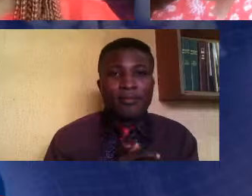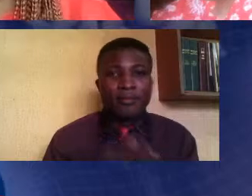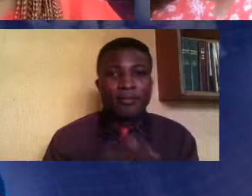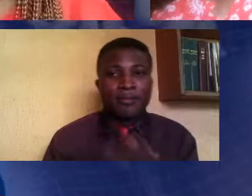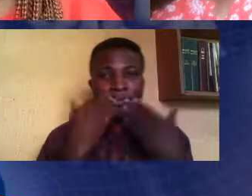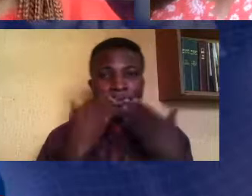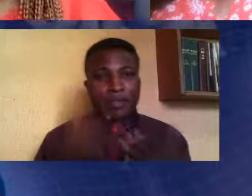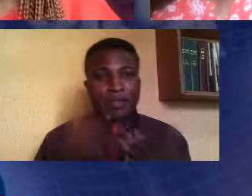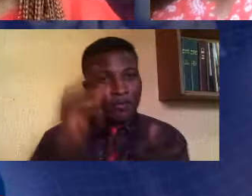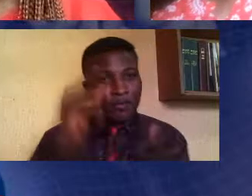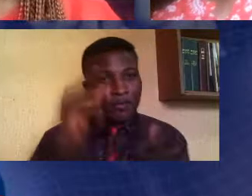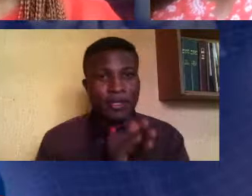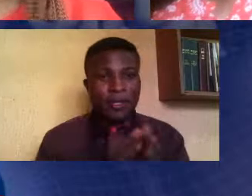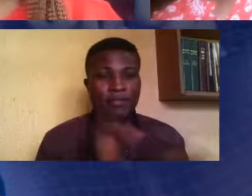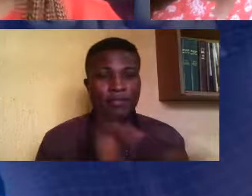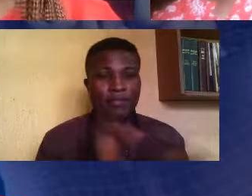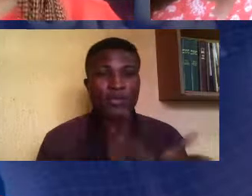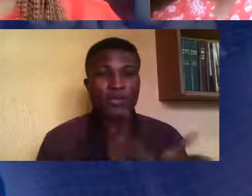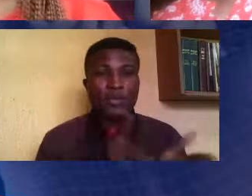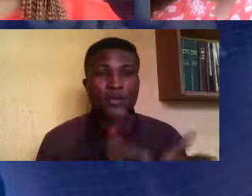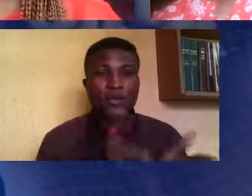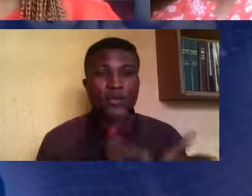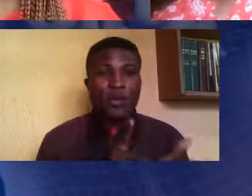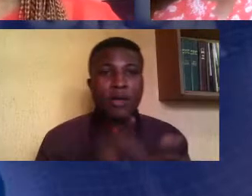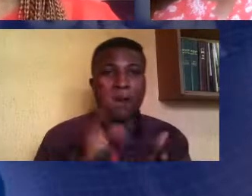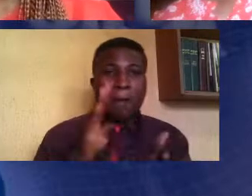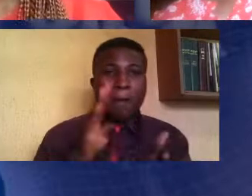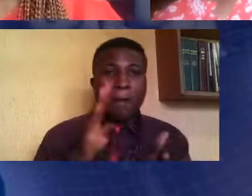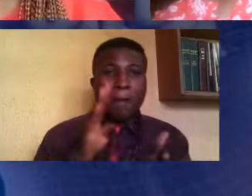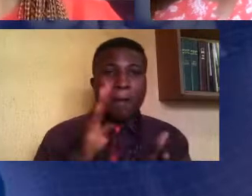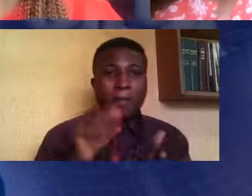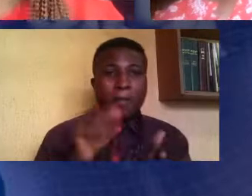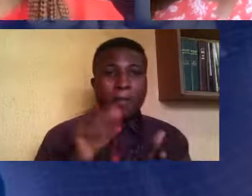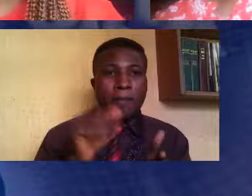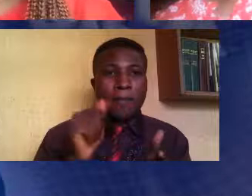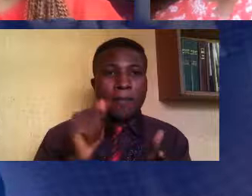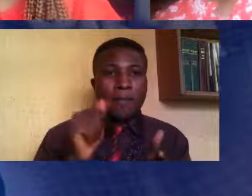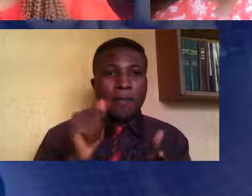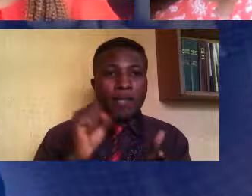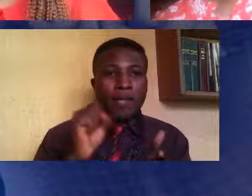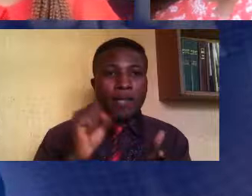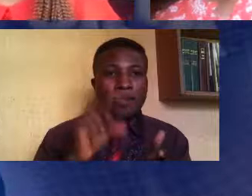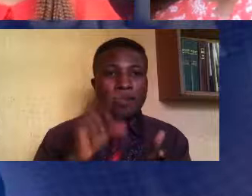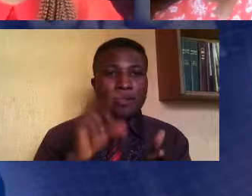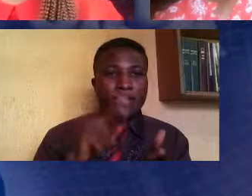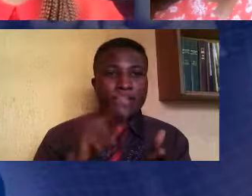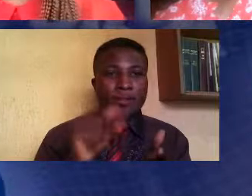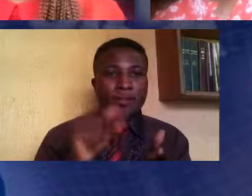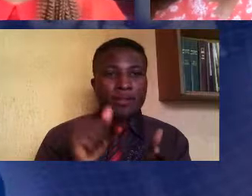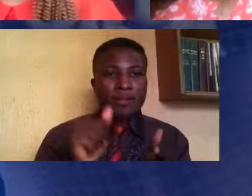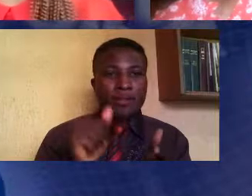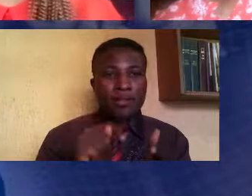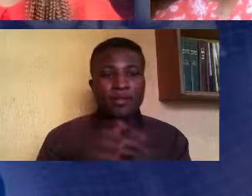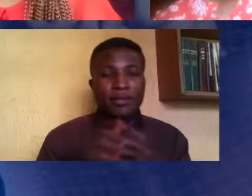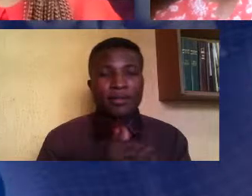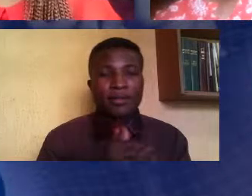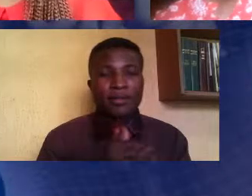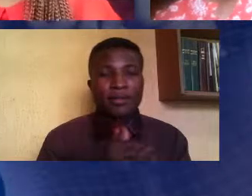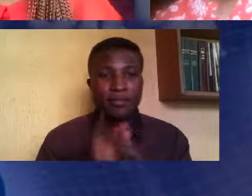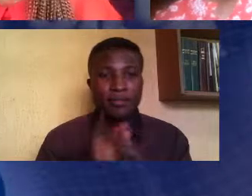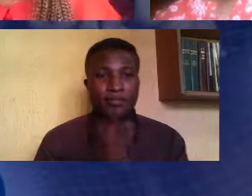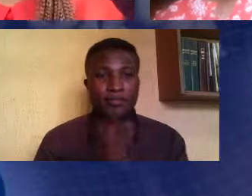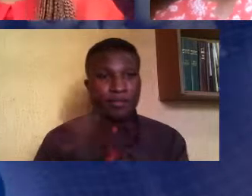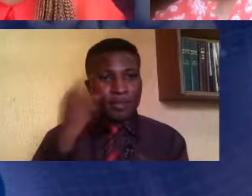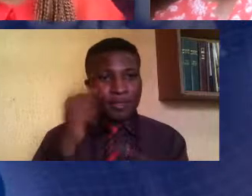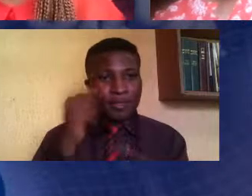Basirat. Okay. I think some of every other thing was just reiterating what killer autism says. Of course, people with